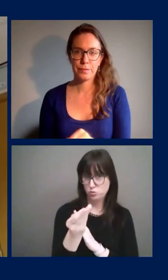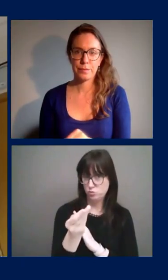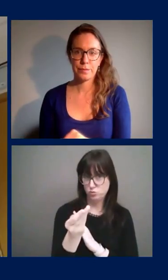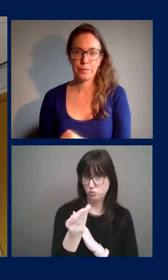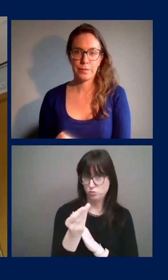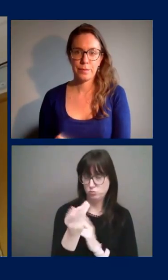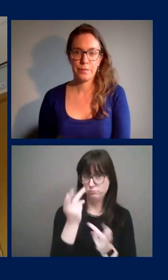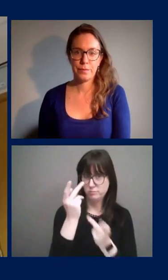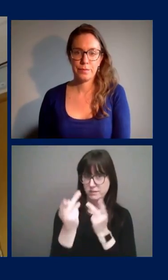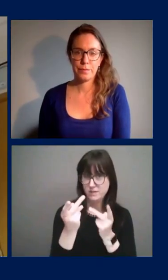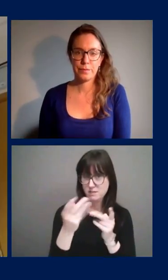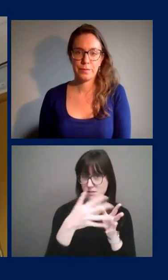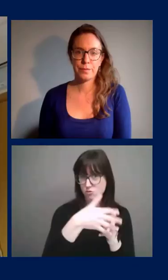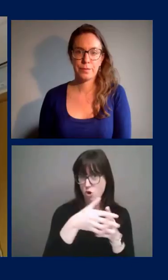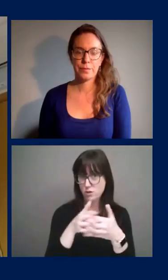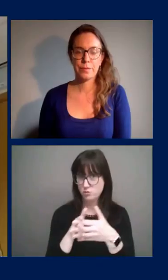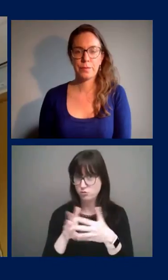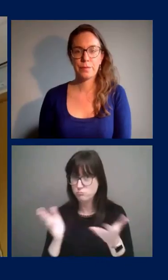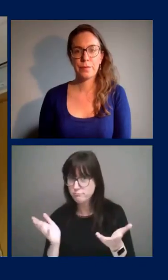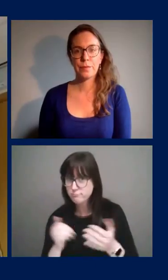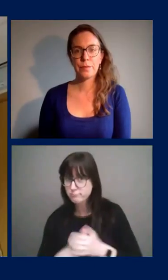reduce your chance of exposure?